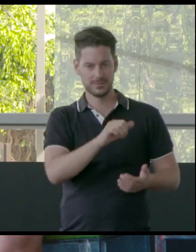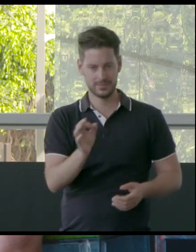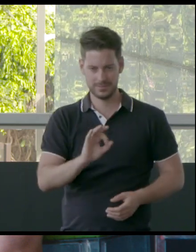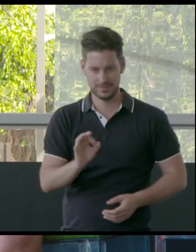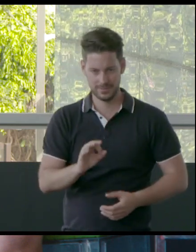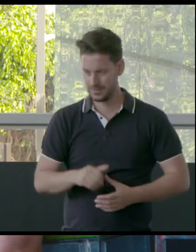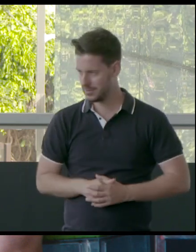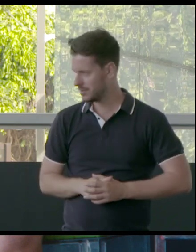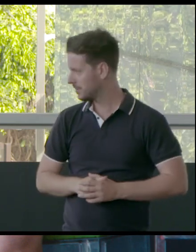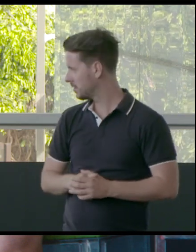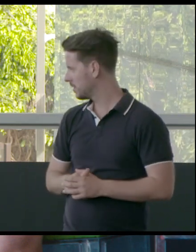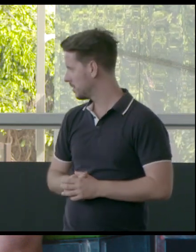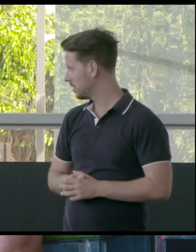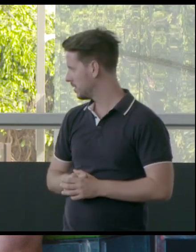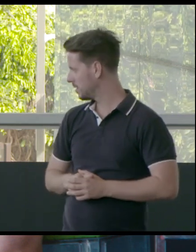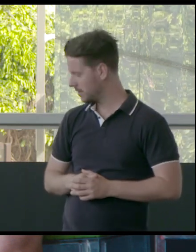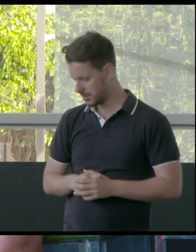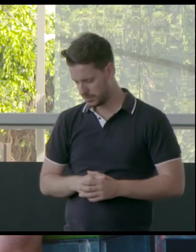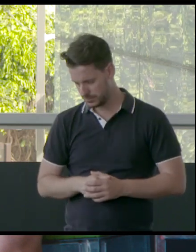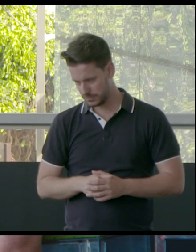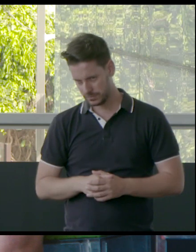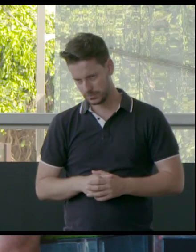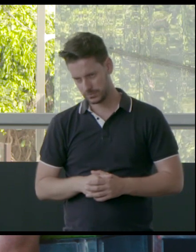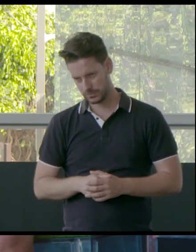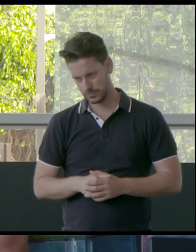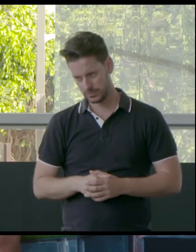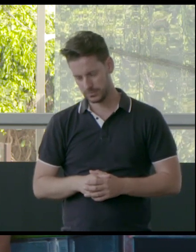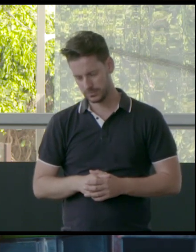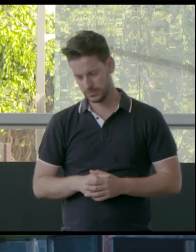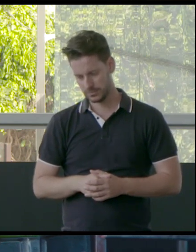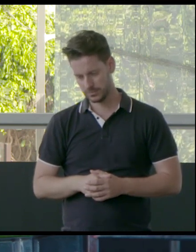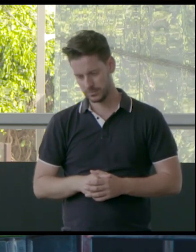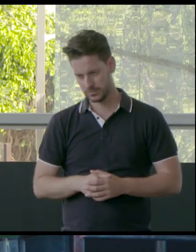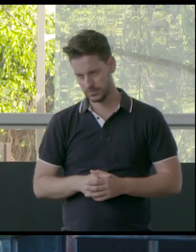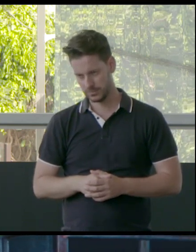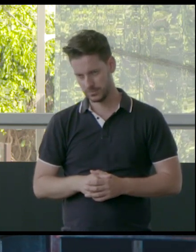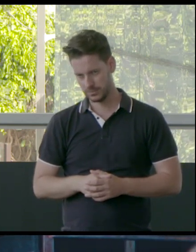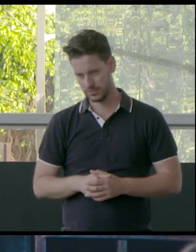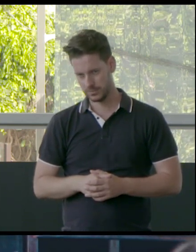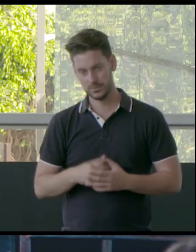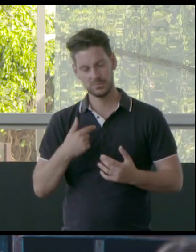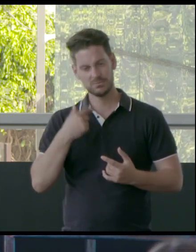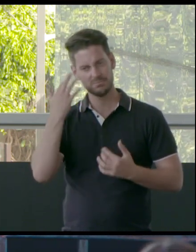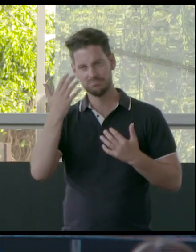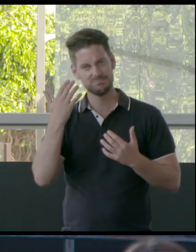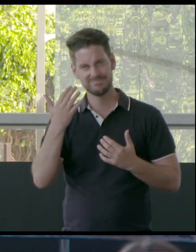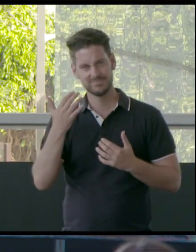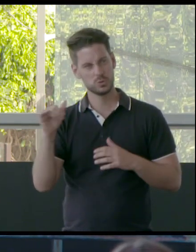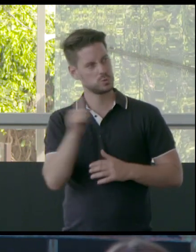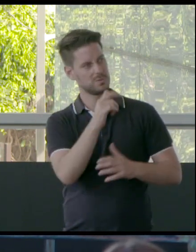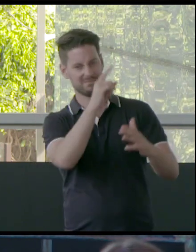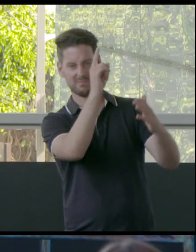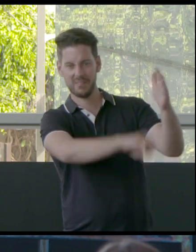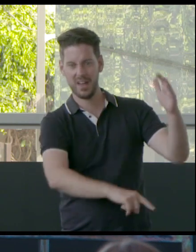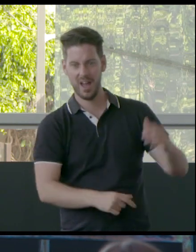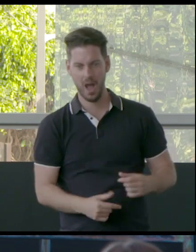But, you know, why... I just sort of think we should... They should be getting fined. You know, why can't we